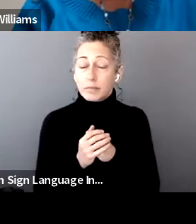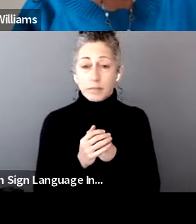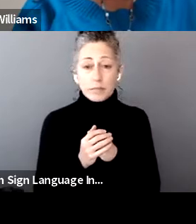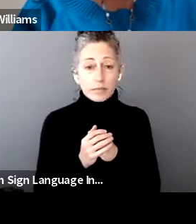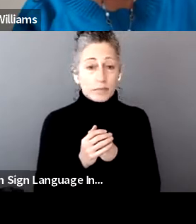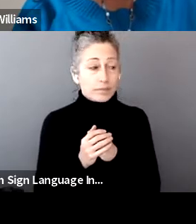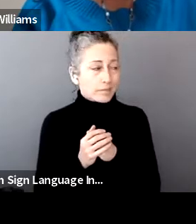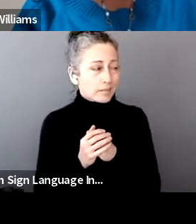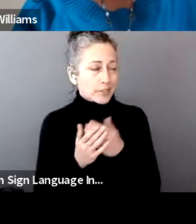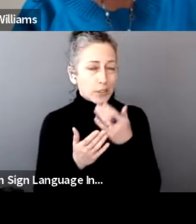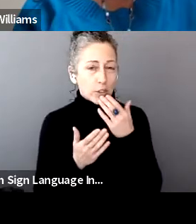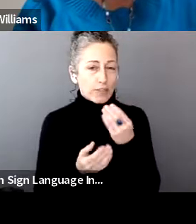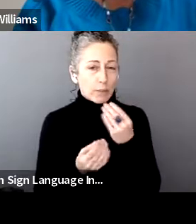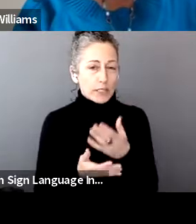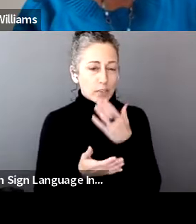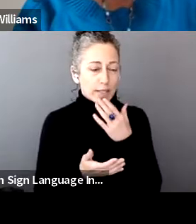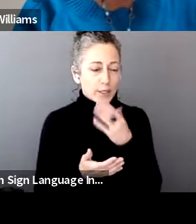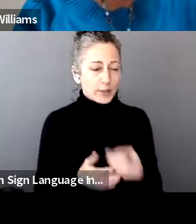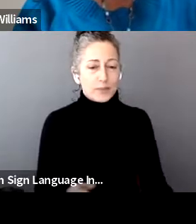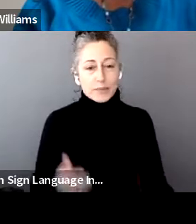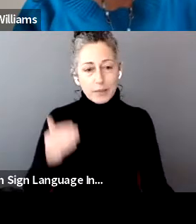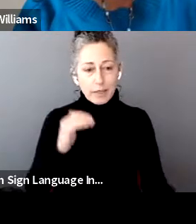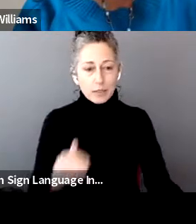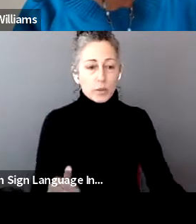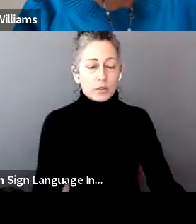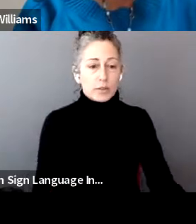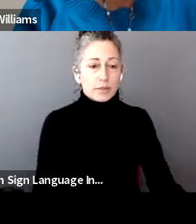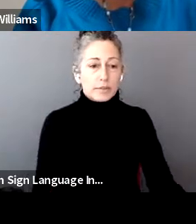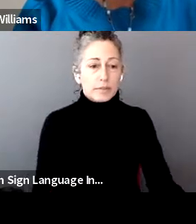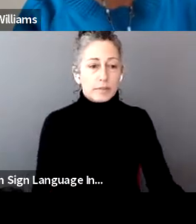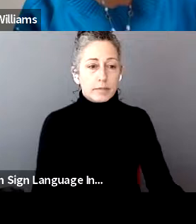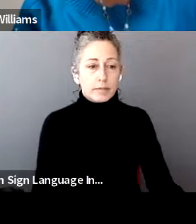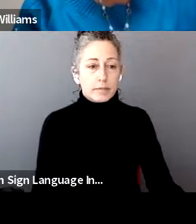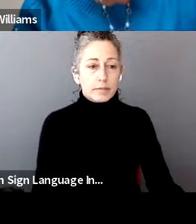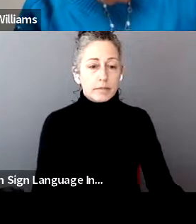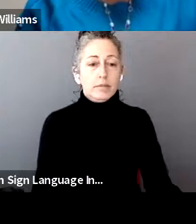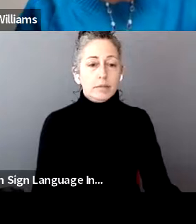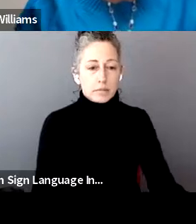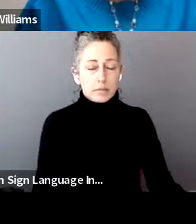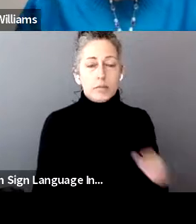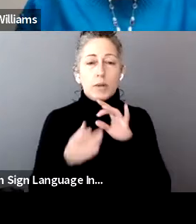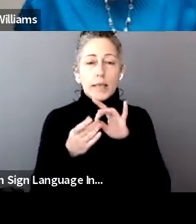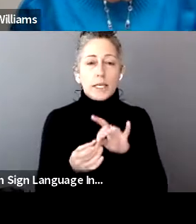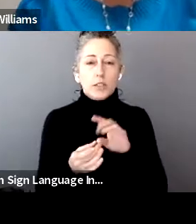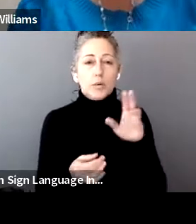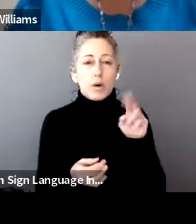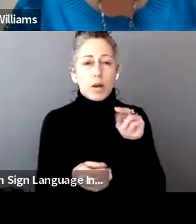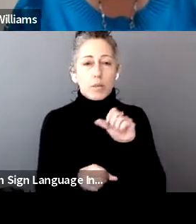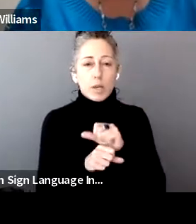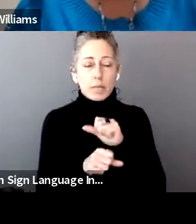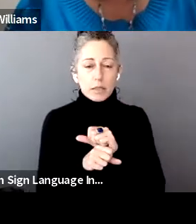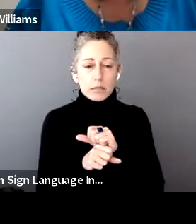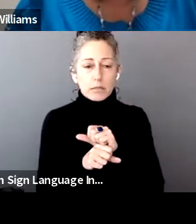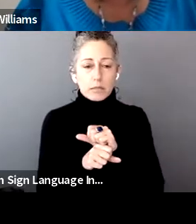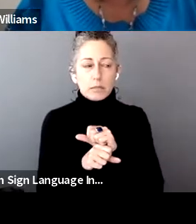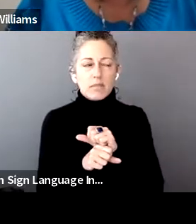Good information. All right. Next question. With unemployment, does that only go for those who